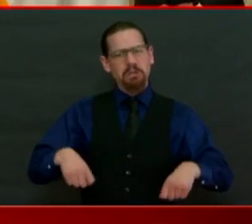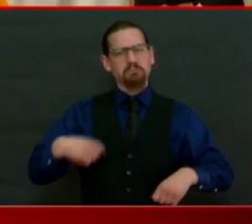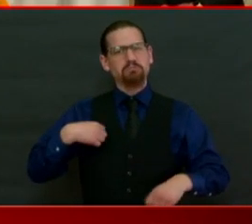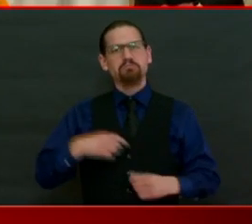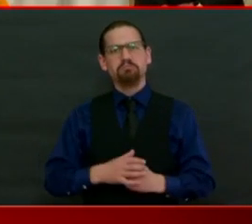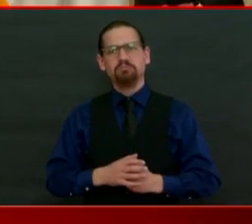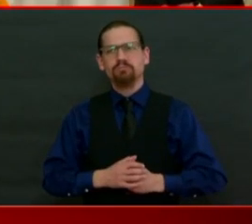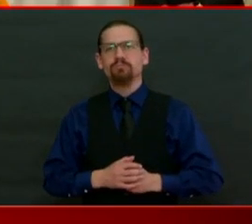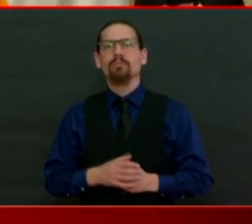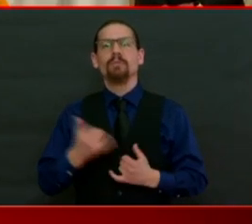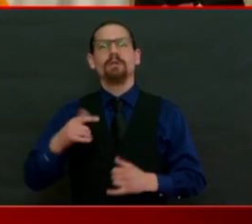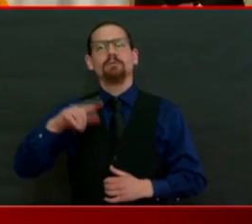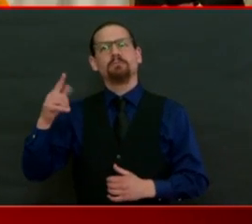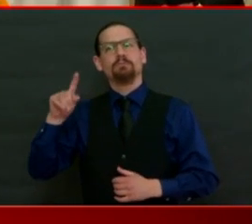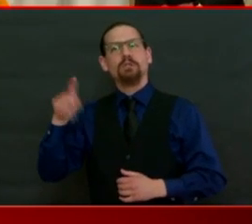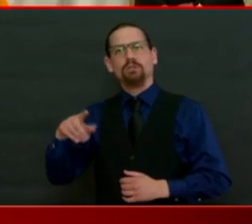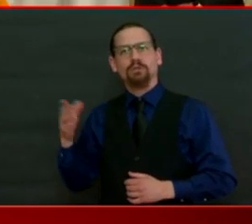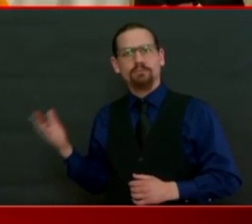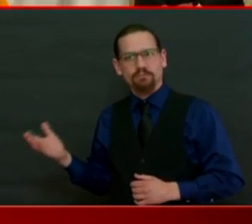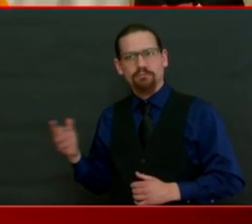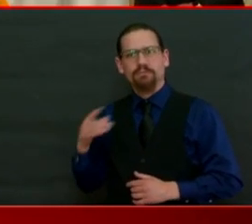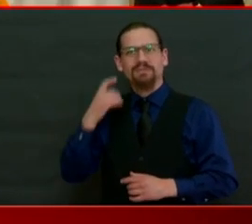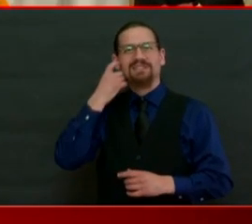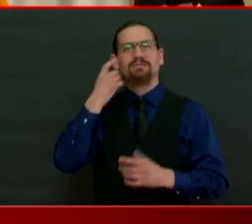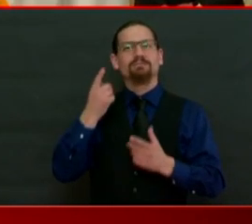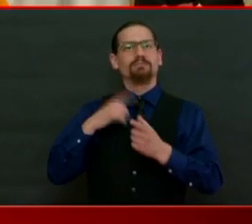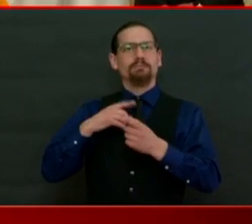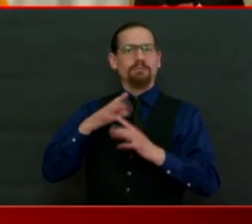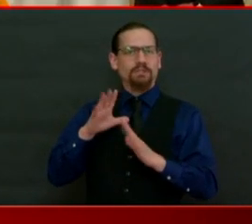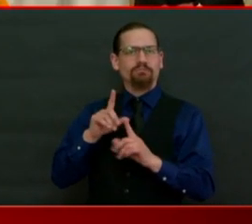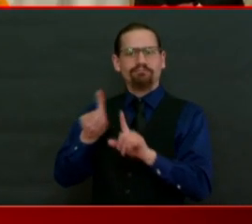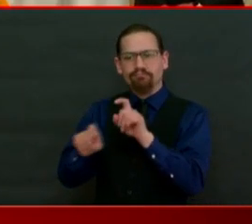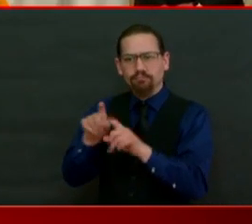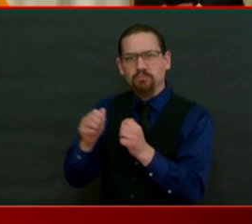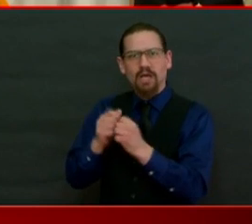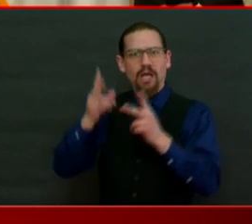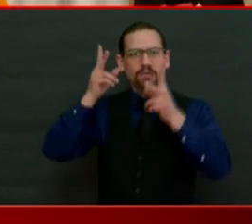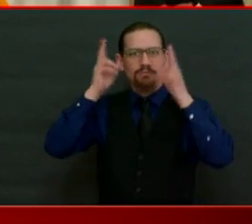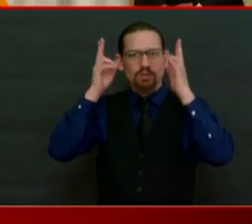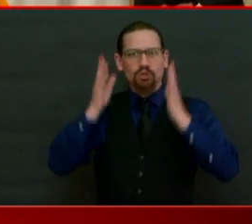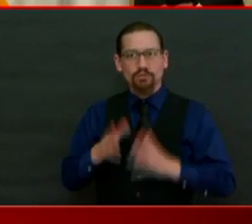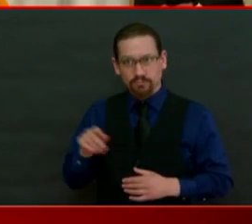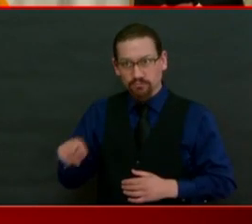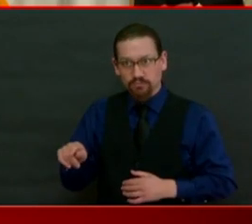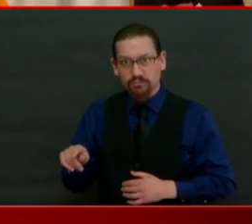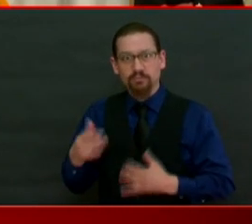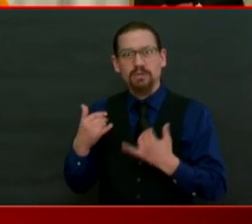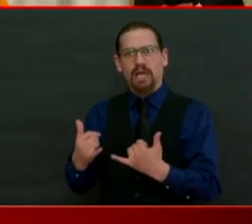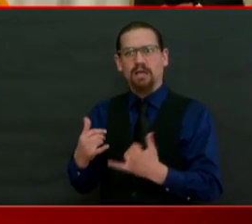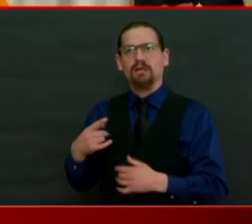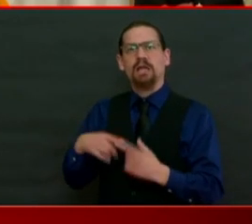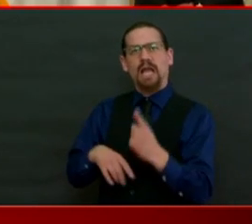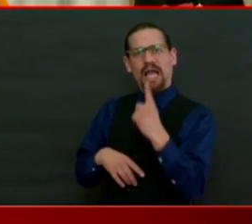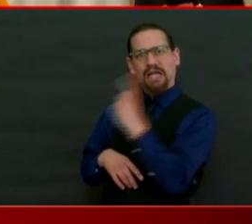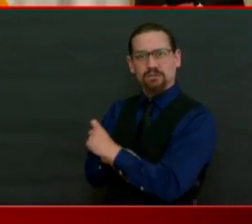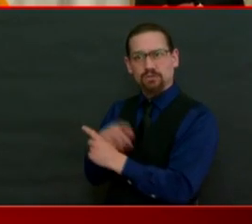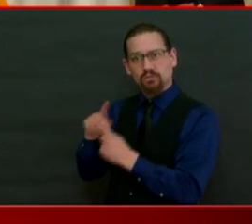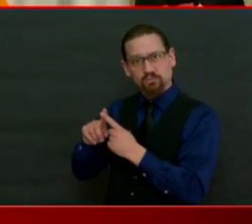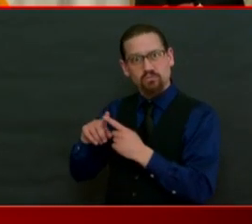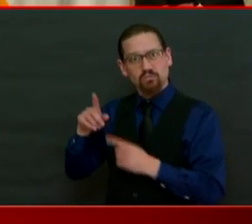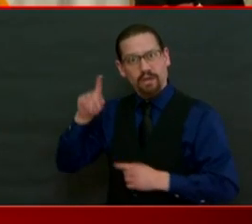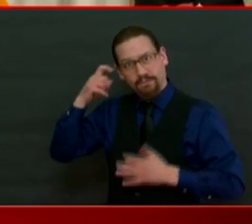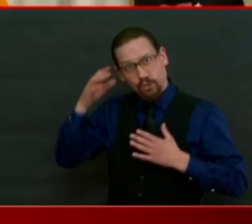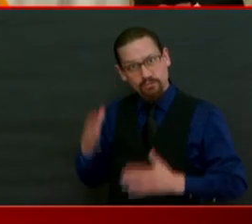a hair salon owner who wrote to you asking if there was a way to reopen salons earlier than you're planning now. Are you hearing any